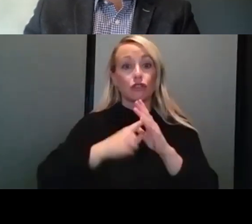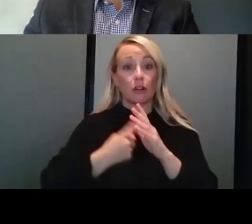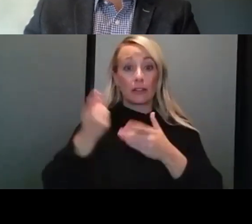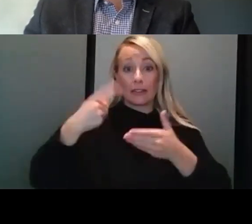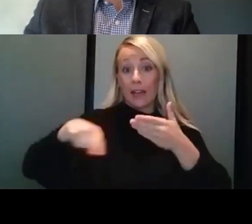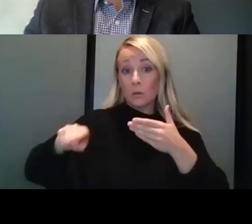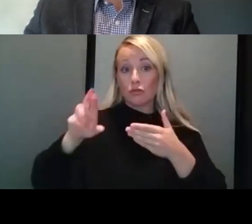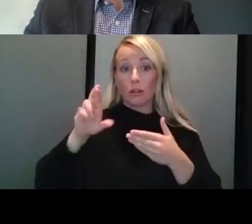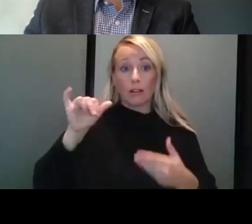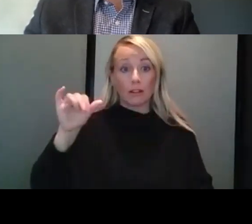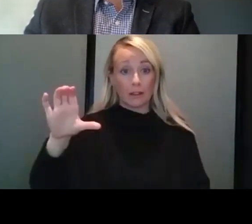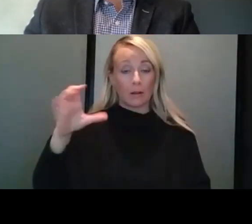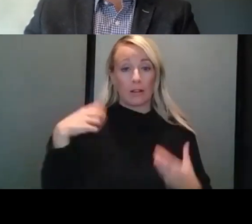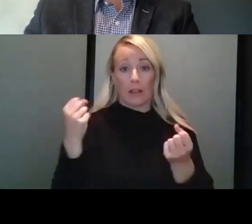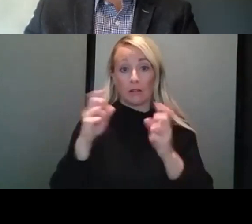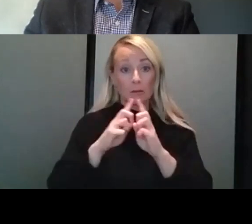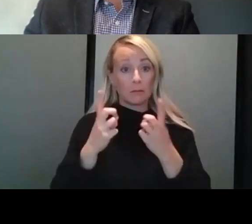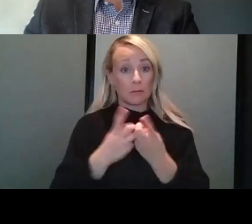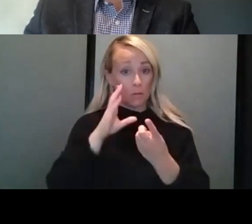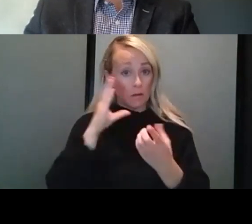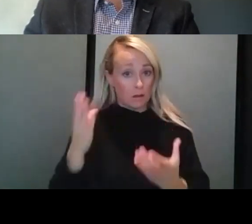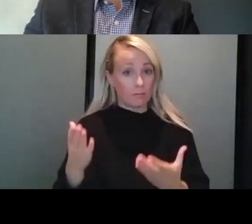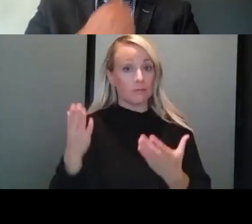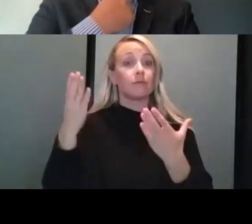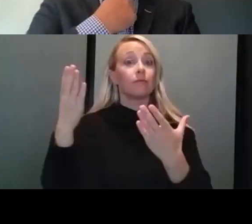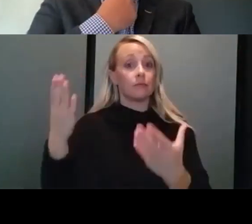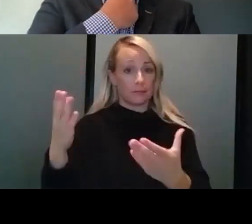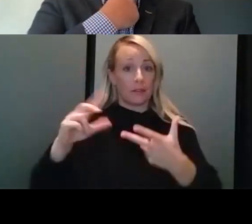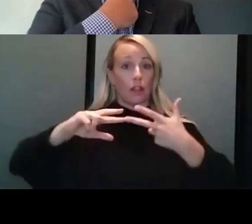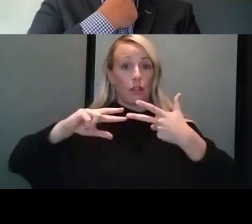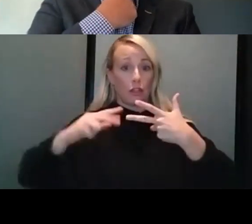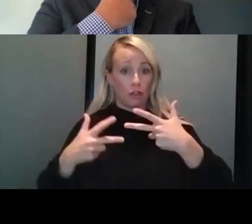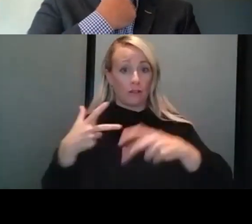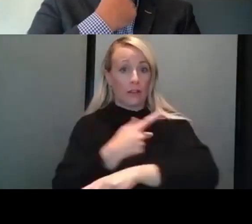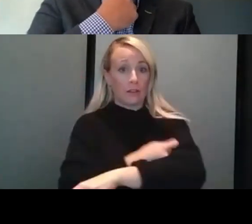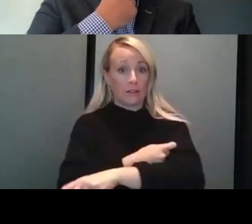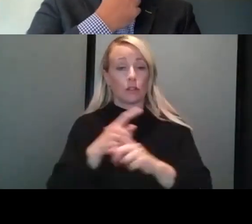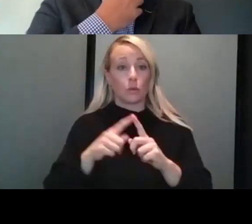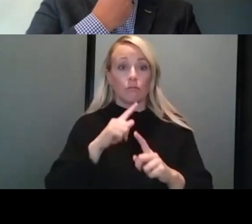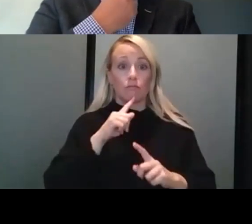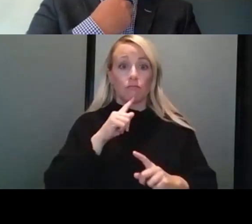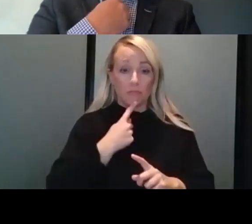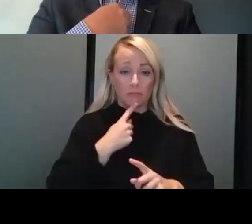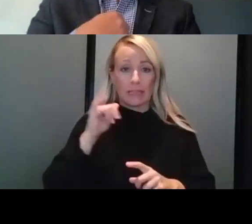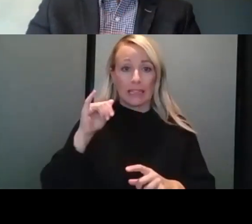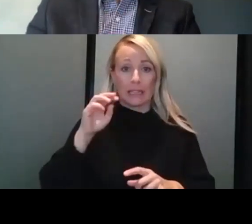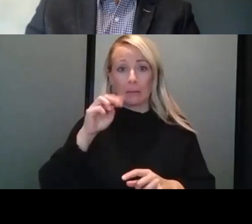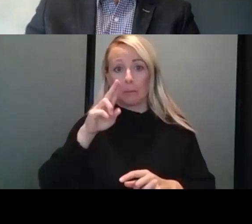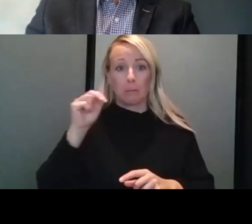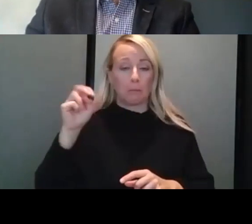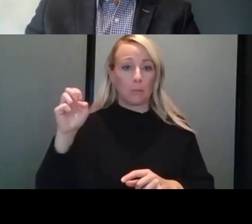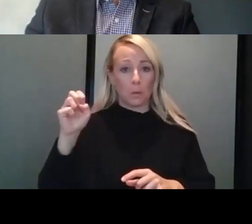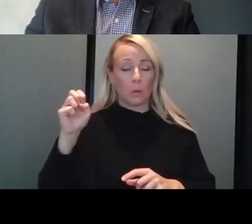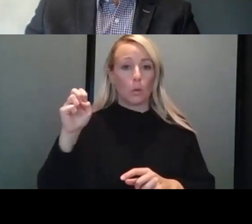week, the Rock Island County Health Department will offer a third vaccine dose to the severely immunocompromised people